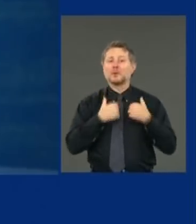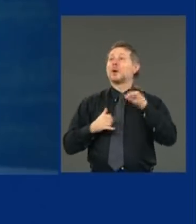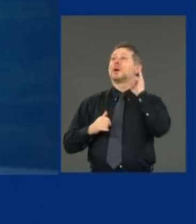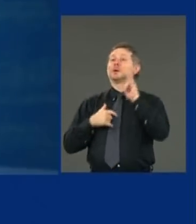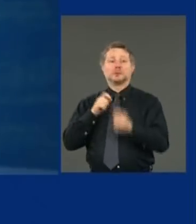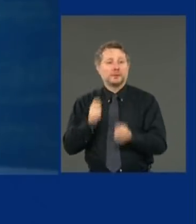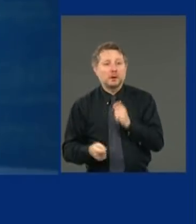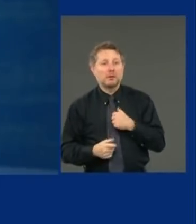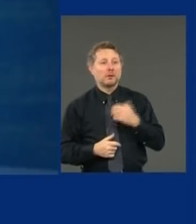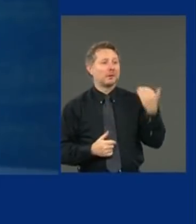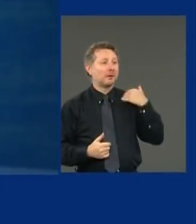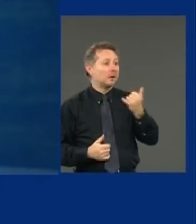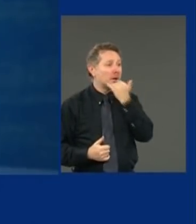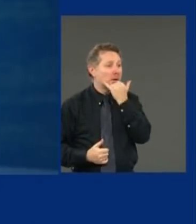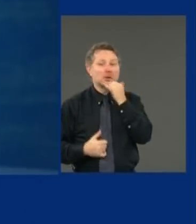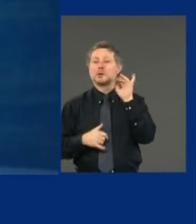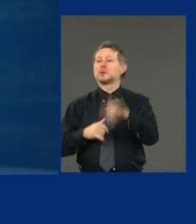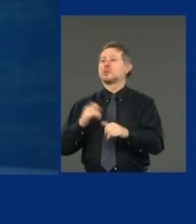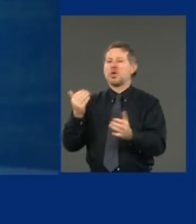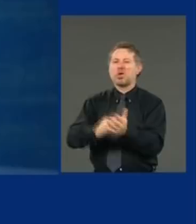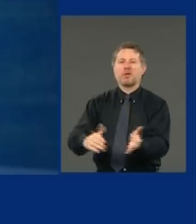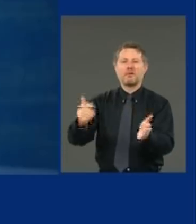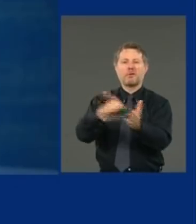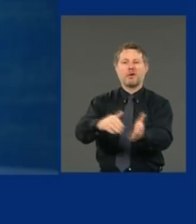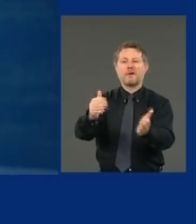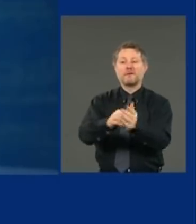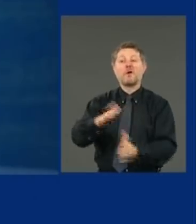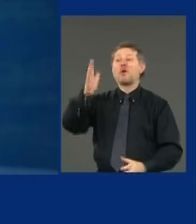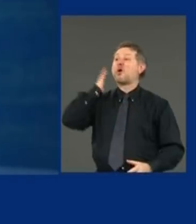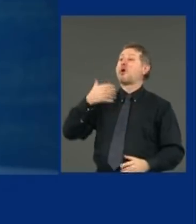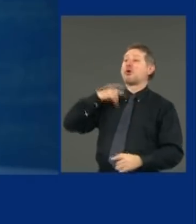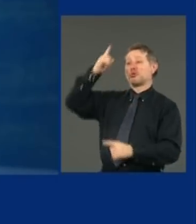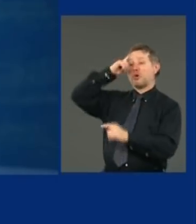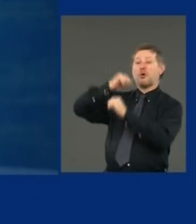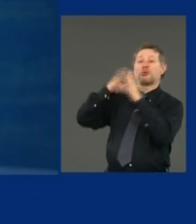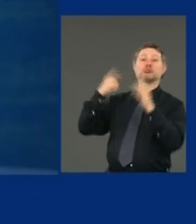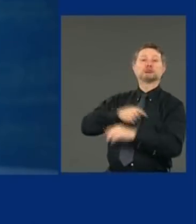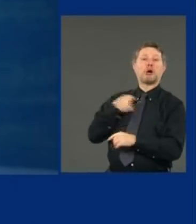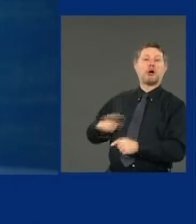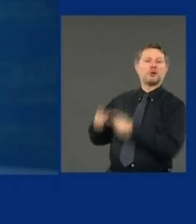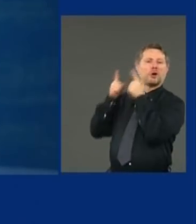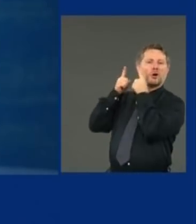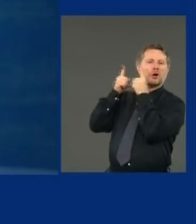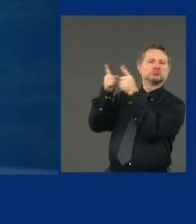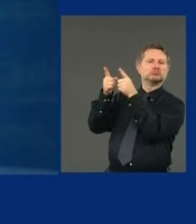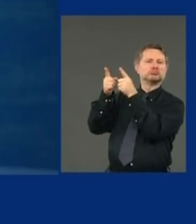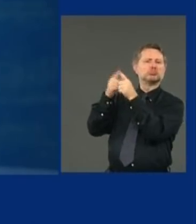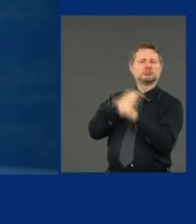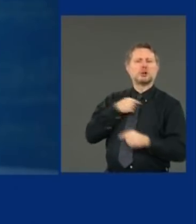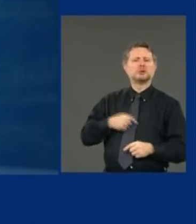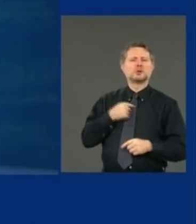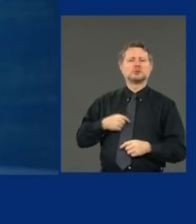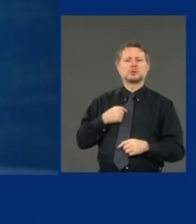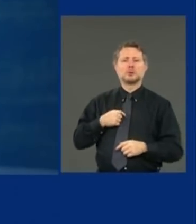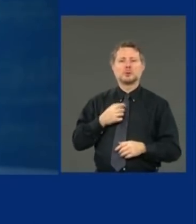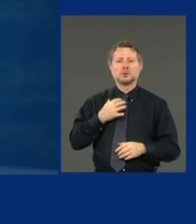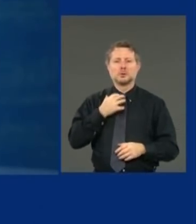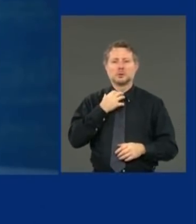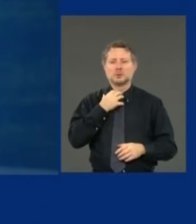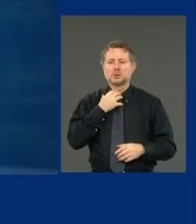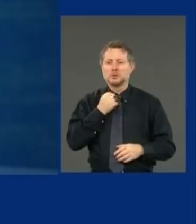one. From day one, it started that this virus was coming from China. So everybody is looking to the west coast